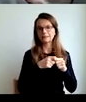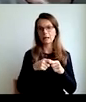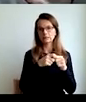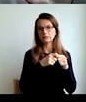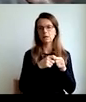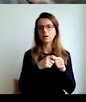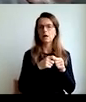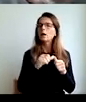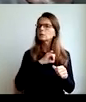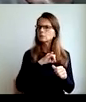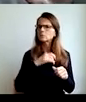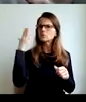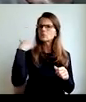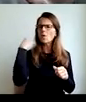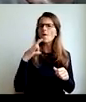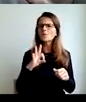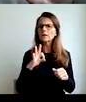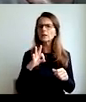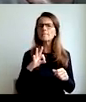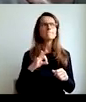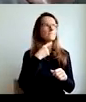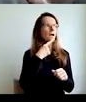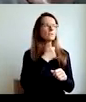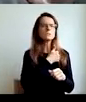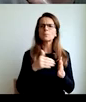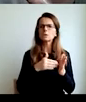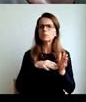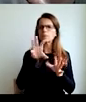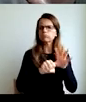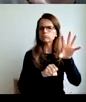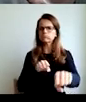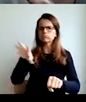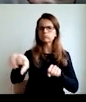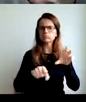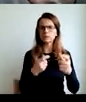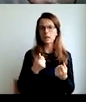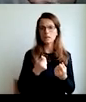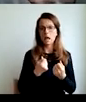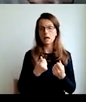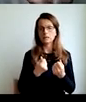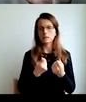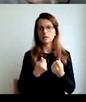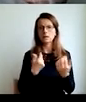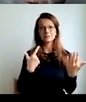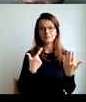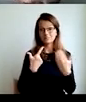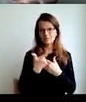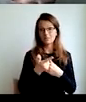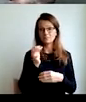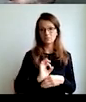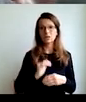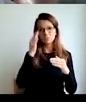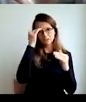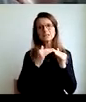organization. It's interesting to go with Friedman's motto that the organizations